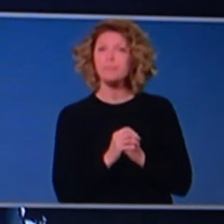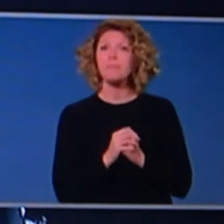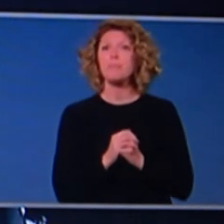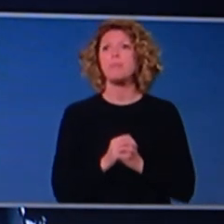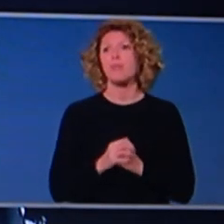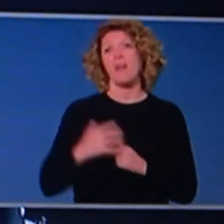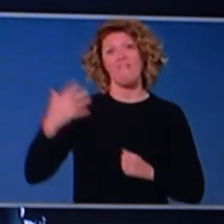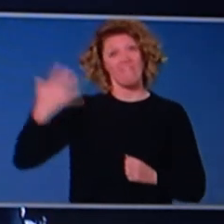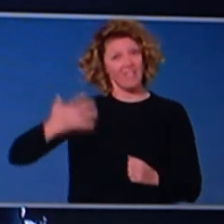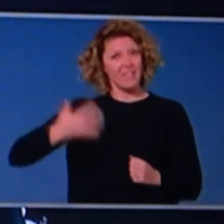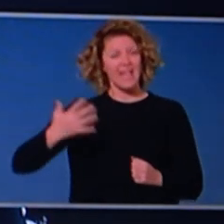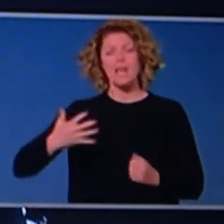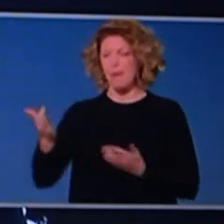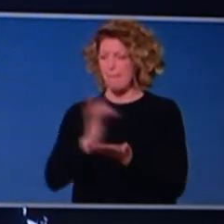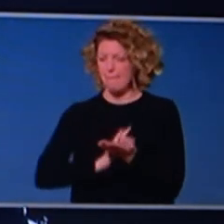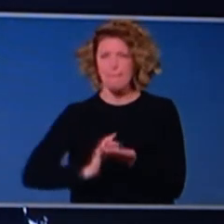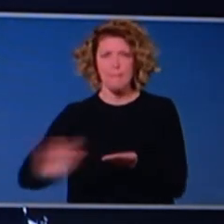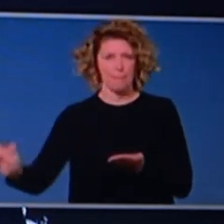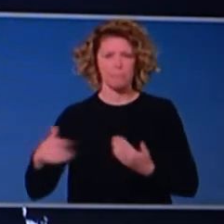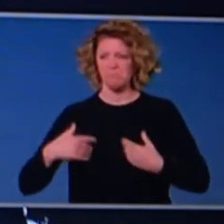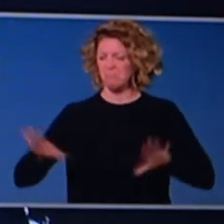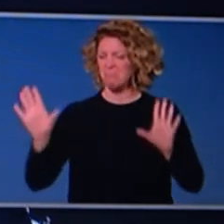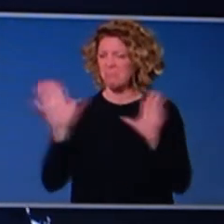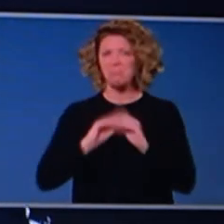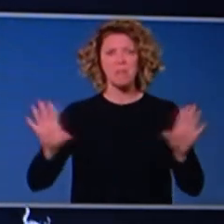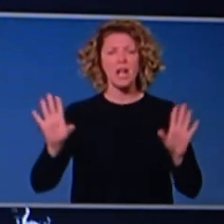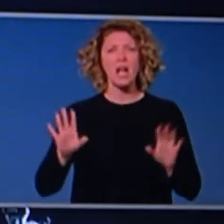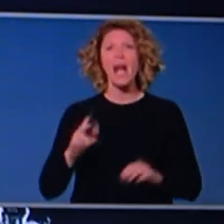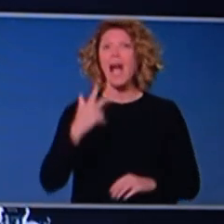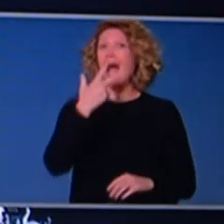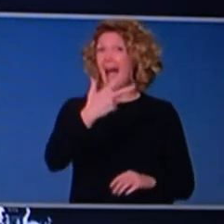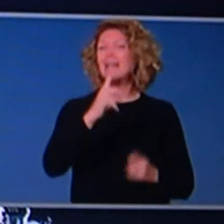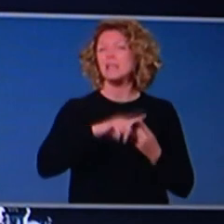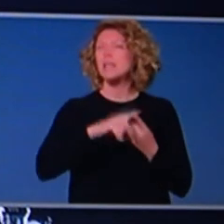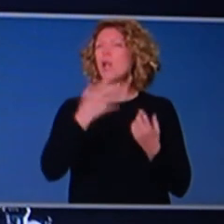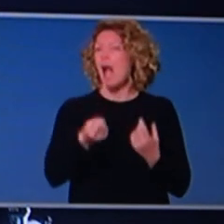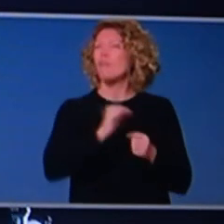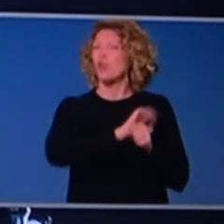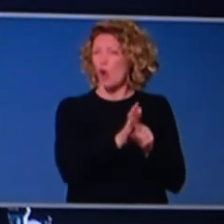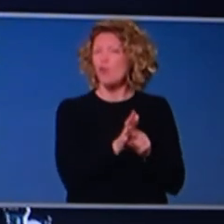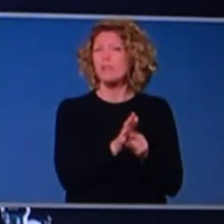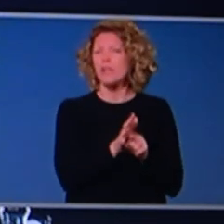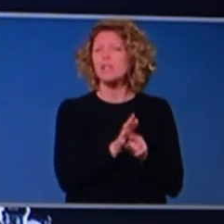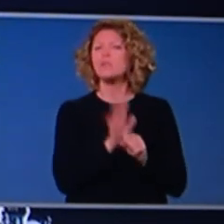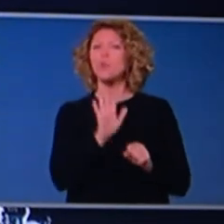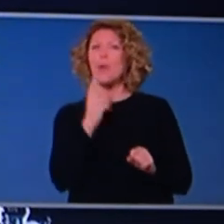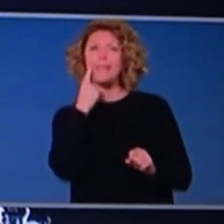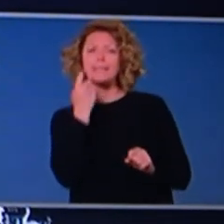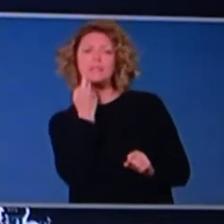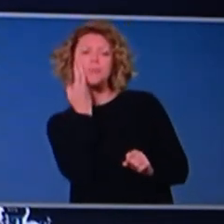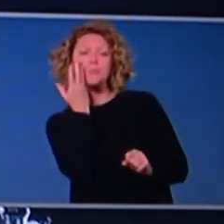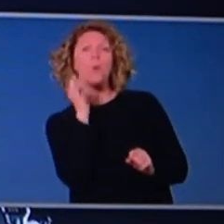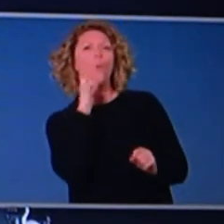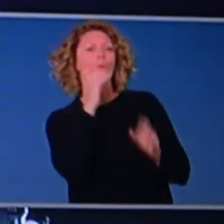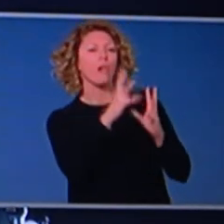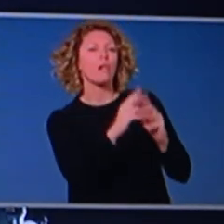cleared it. Eight are still dealing with it, but there'll be more that will have cleared it in coming days. And that's a tribute to them. It's